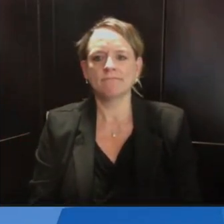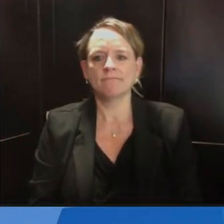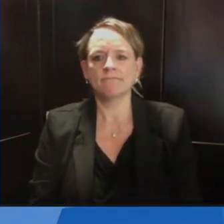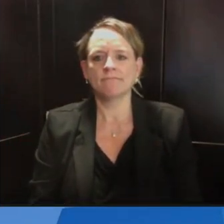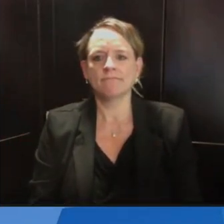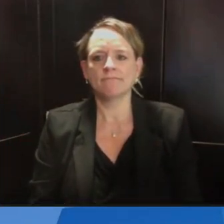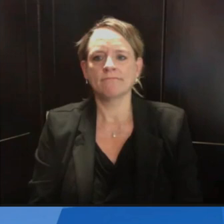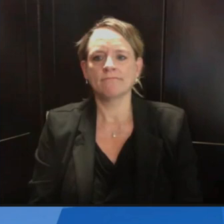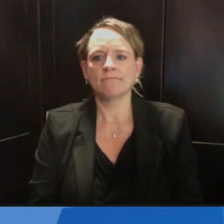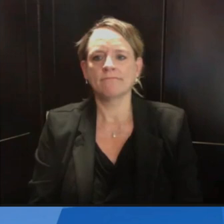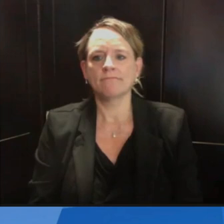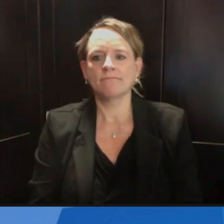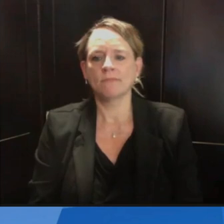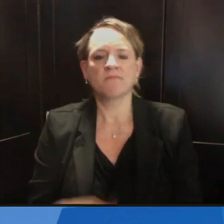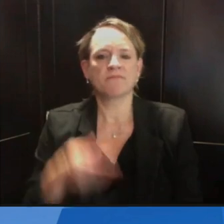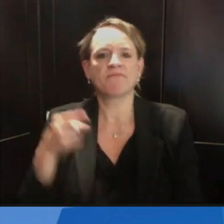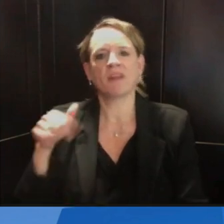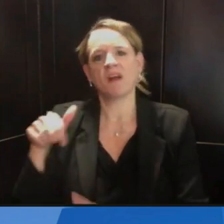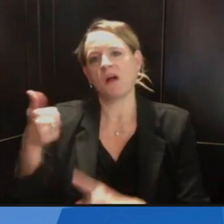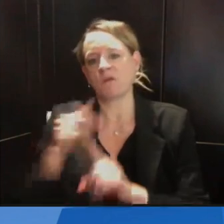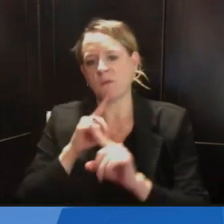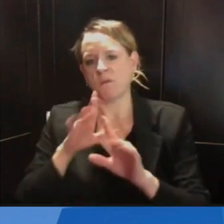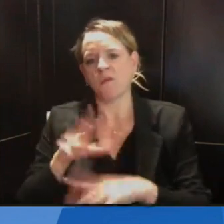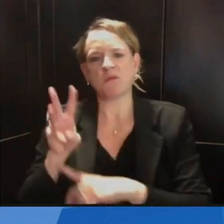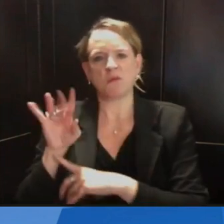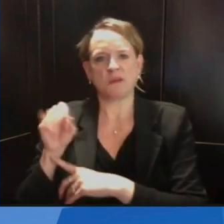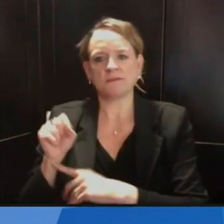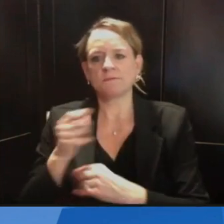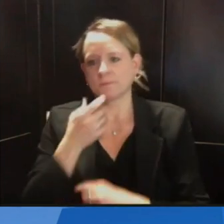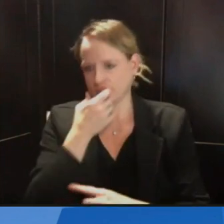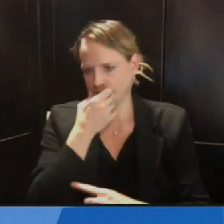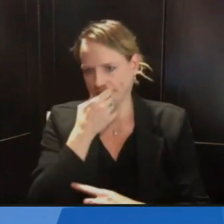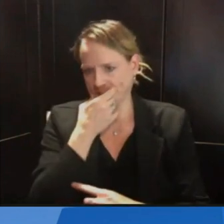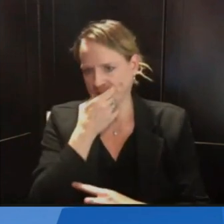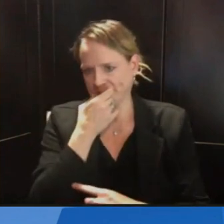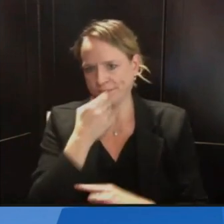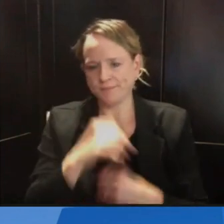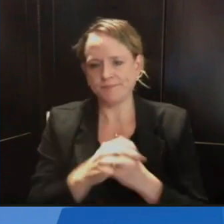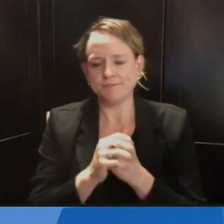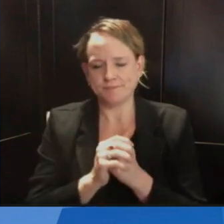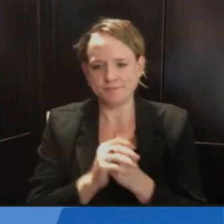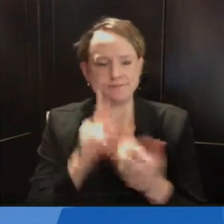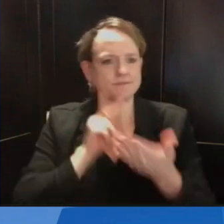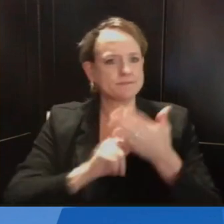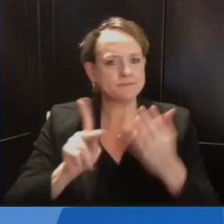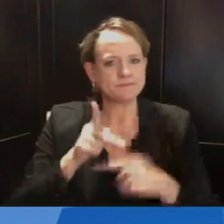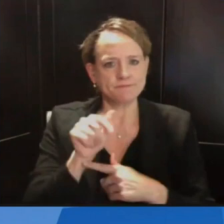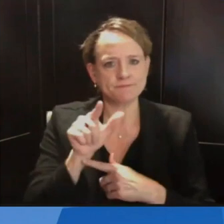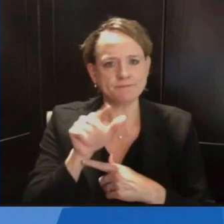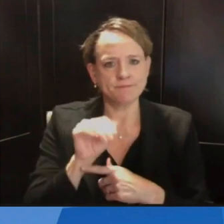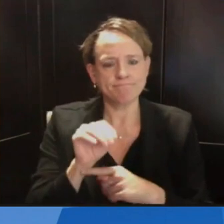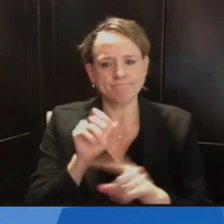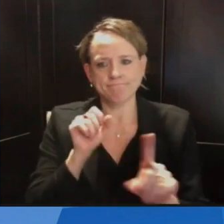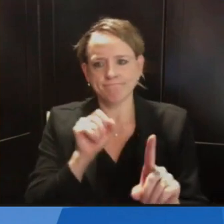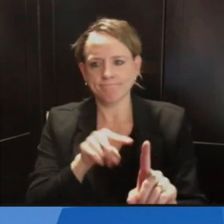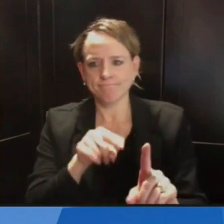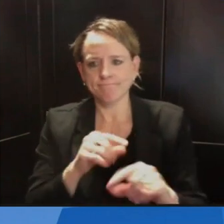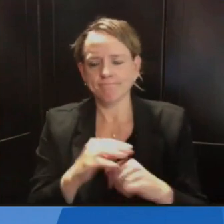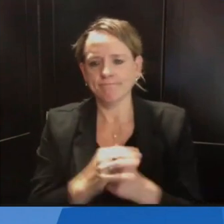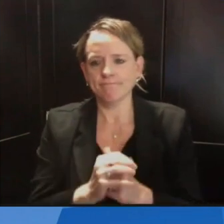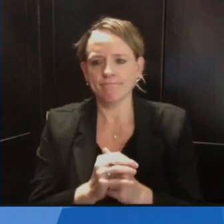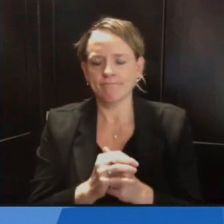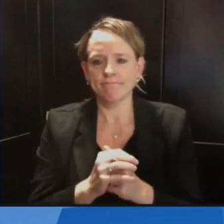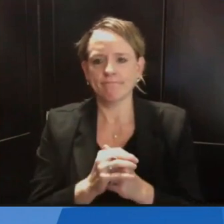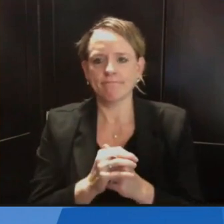Good afternoon. My question is for Secretary-designate Tom. I'm wondering if you are able to confirm